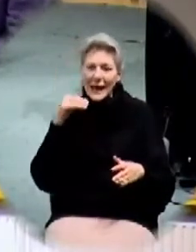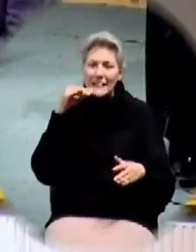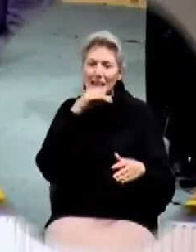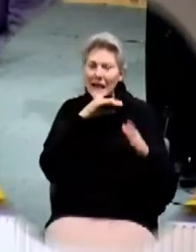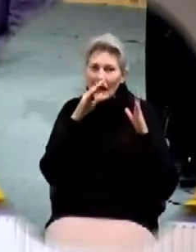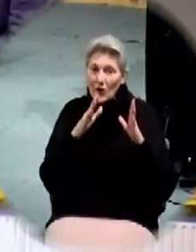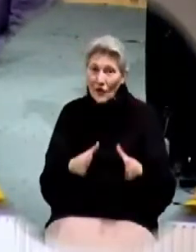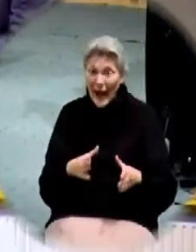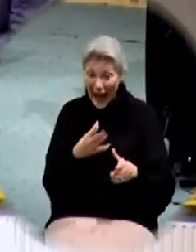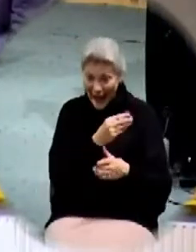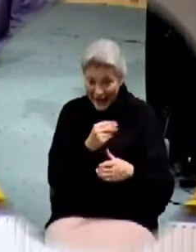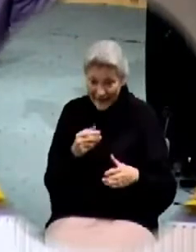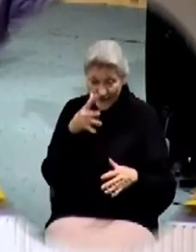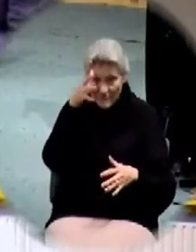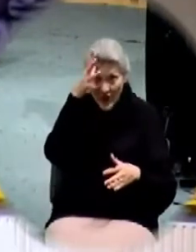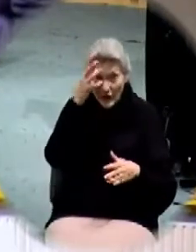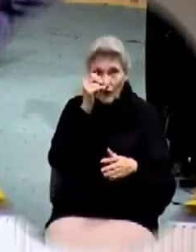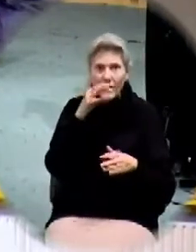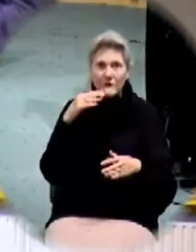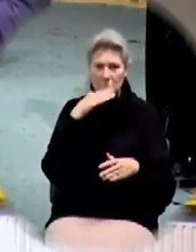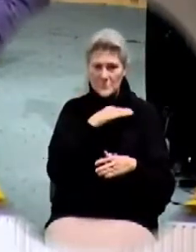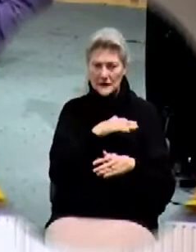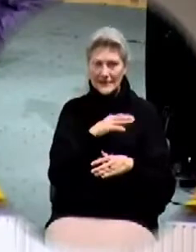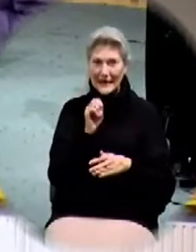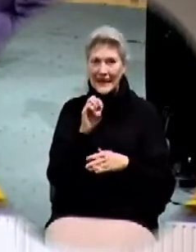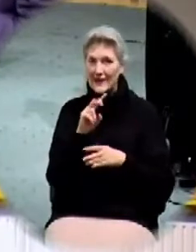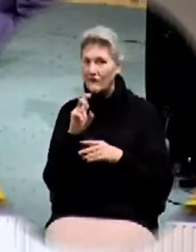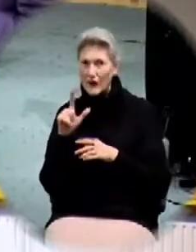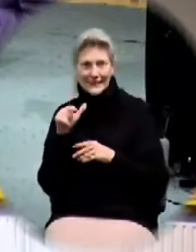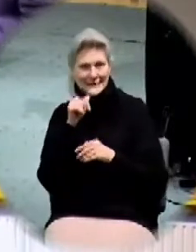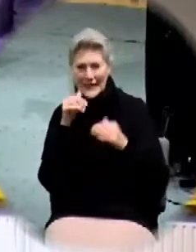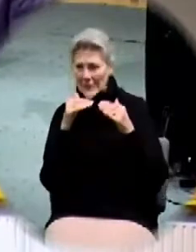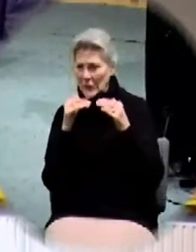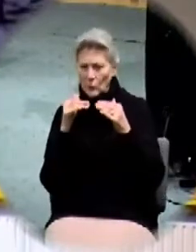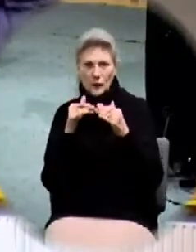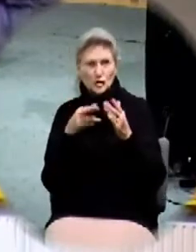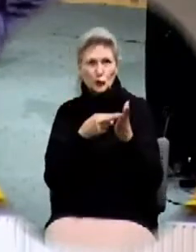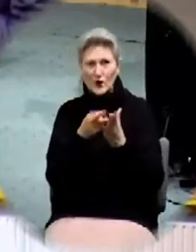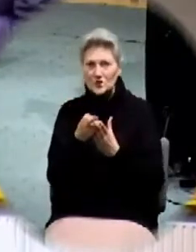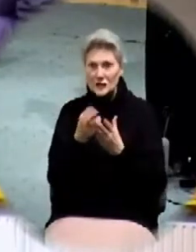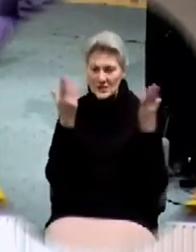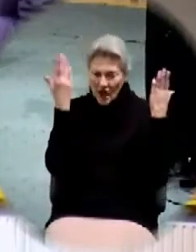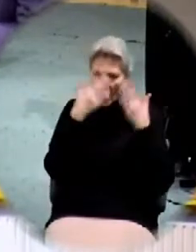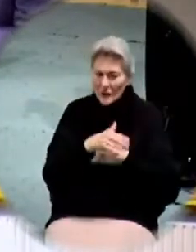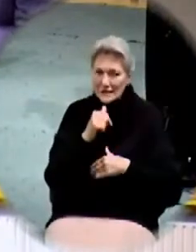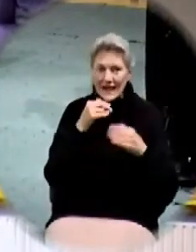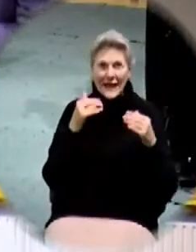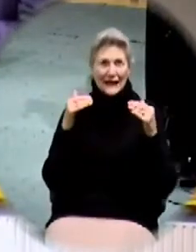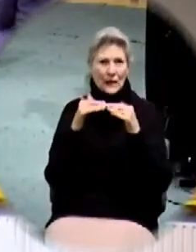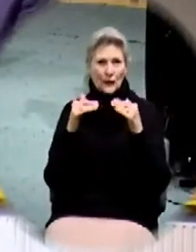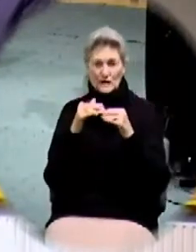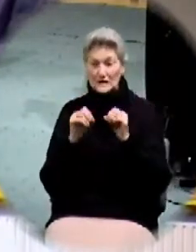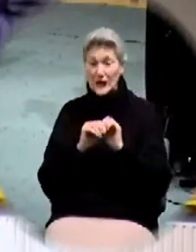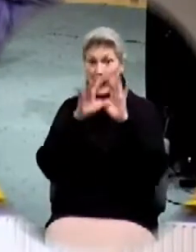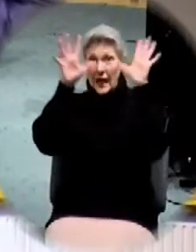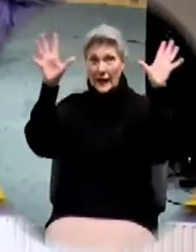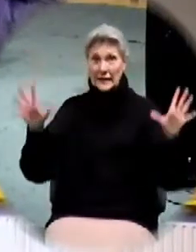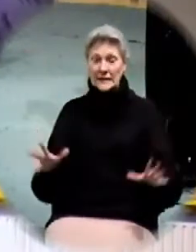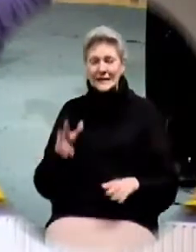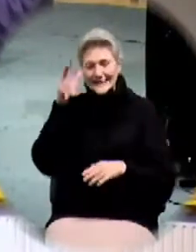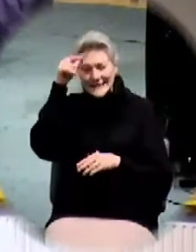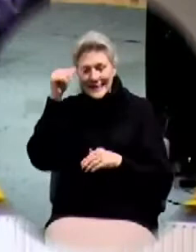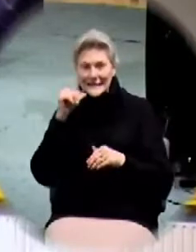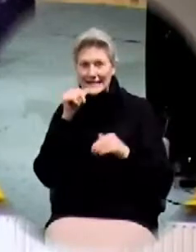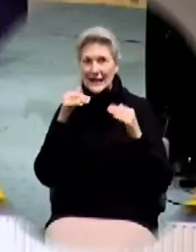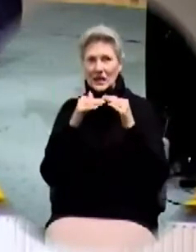lies evil is not equal to righteousness darkness is not equal to light Satan is